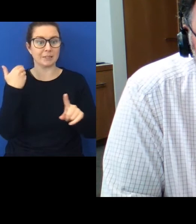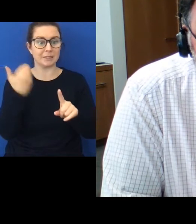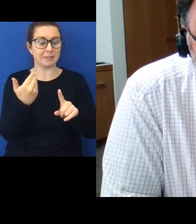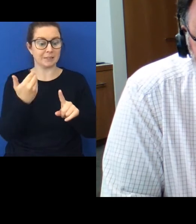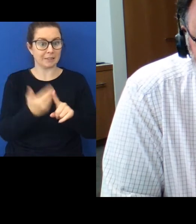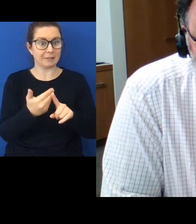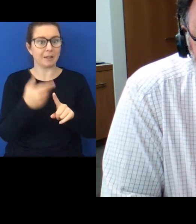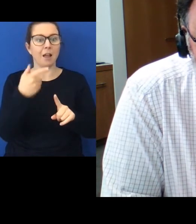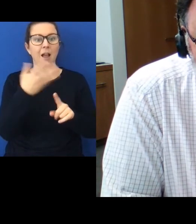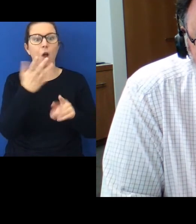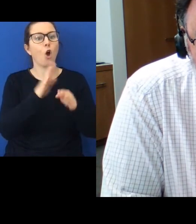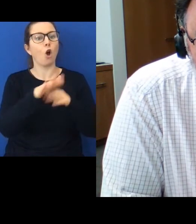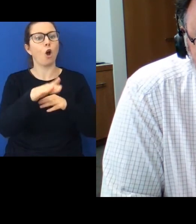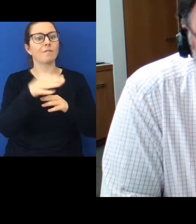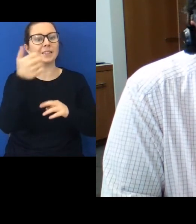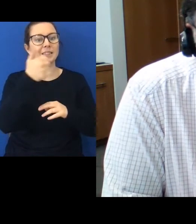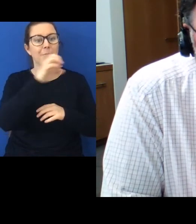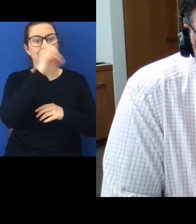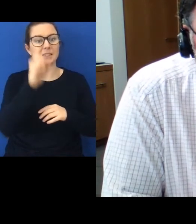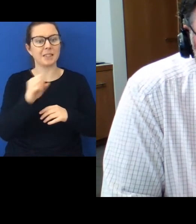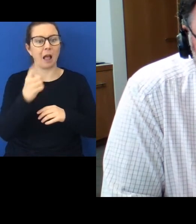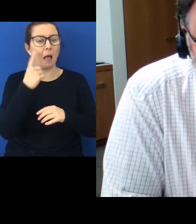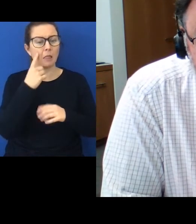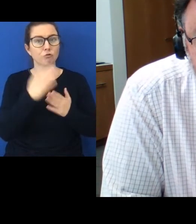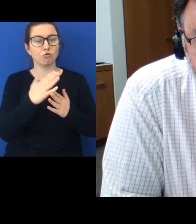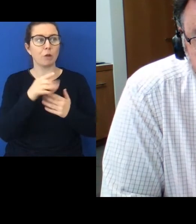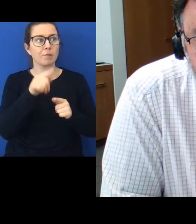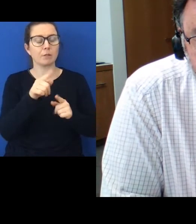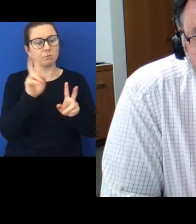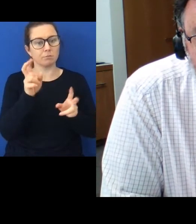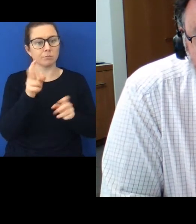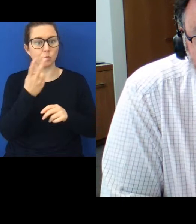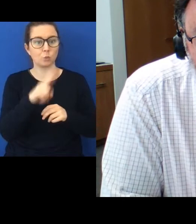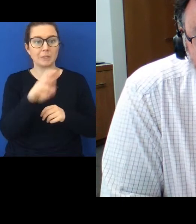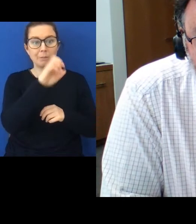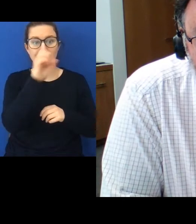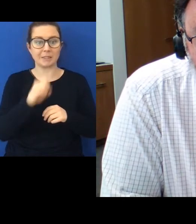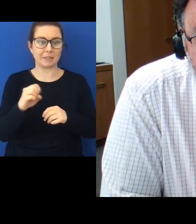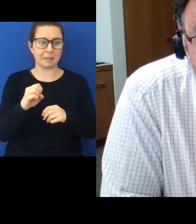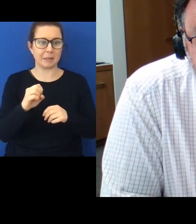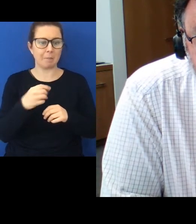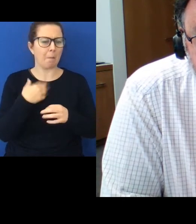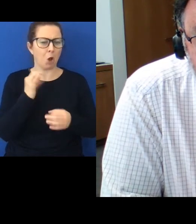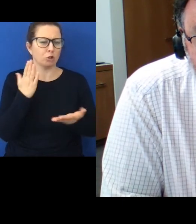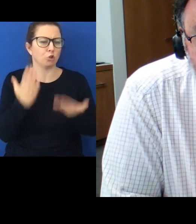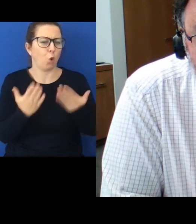proportion of the population. I think it's around 20%, but don't quote me on that.